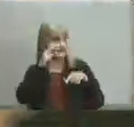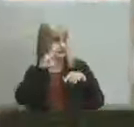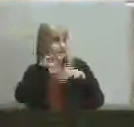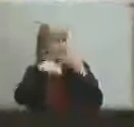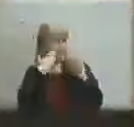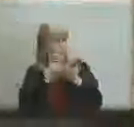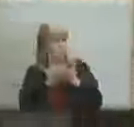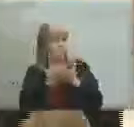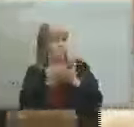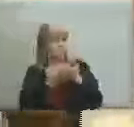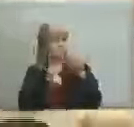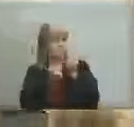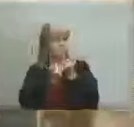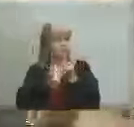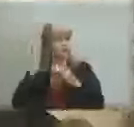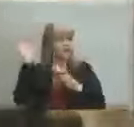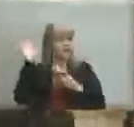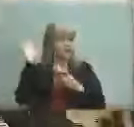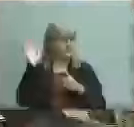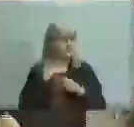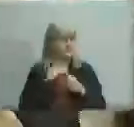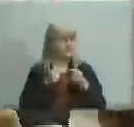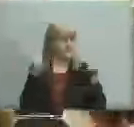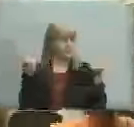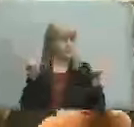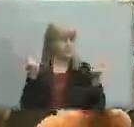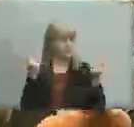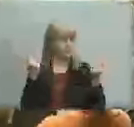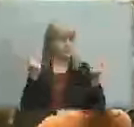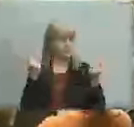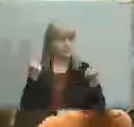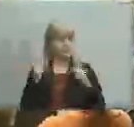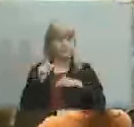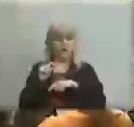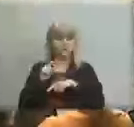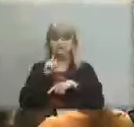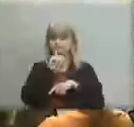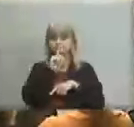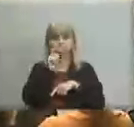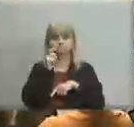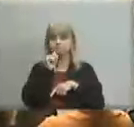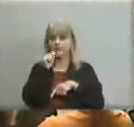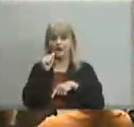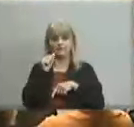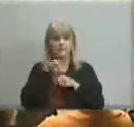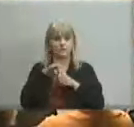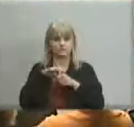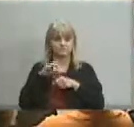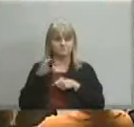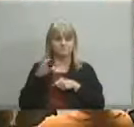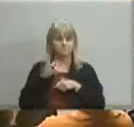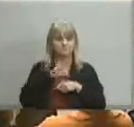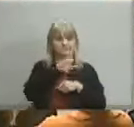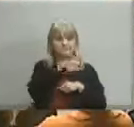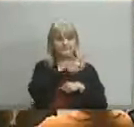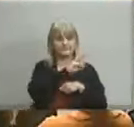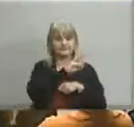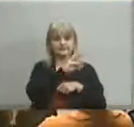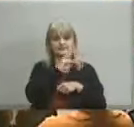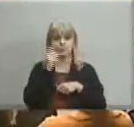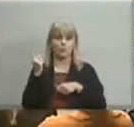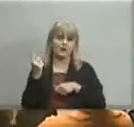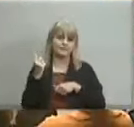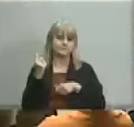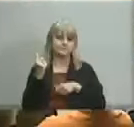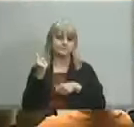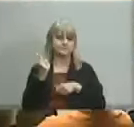aye opposed abstaining okay 601 all right thank you very